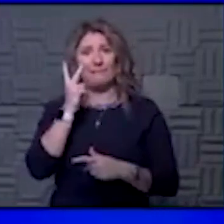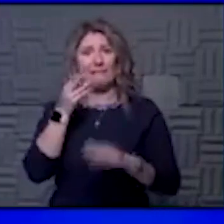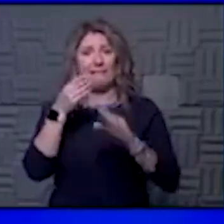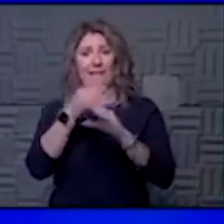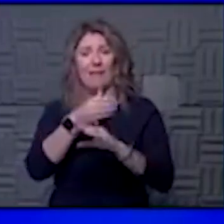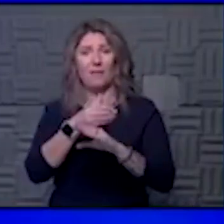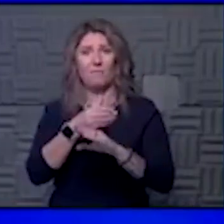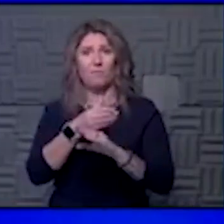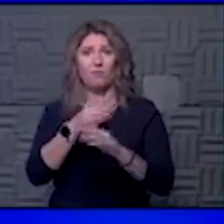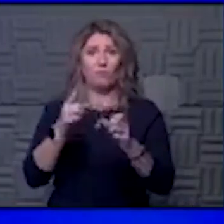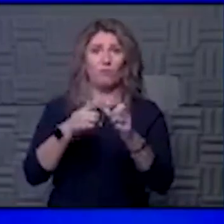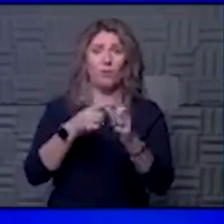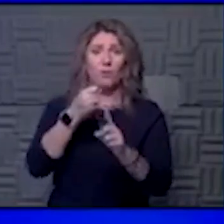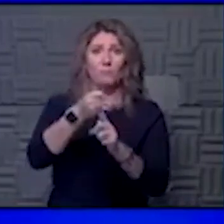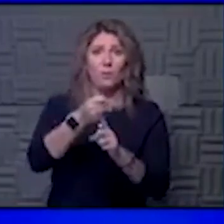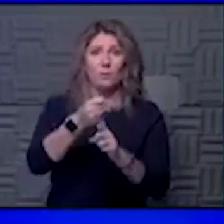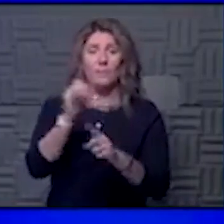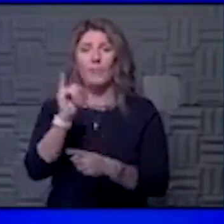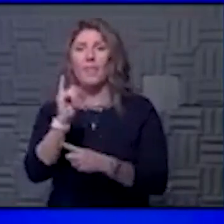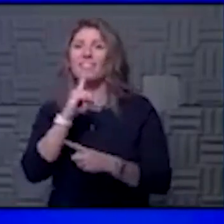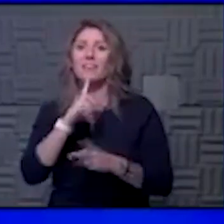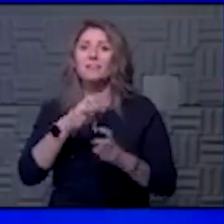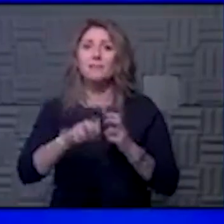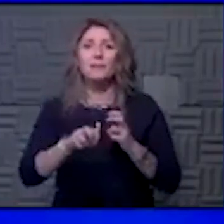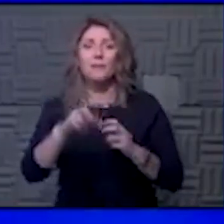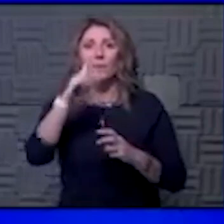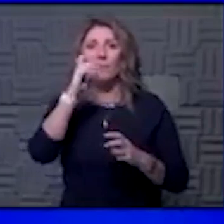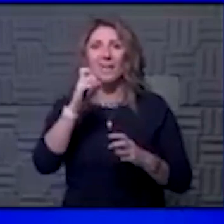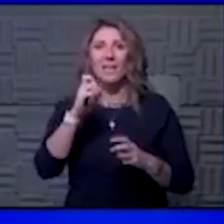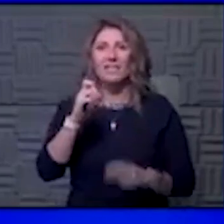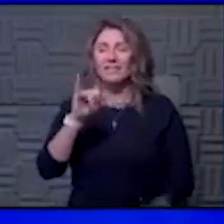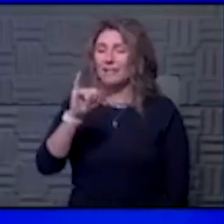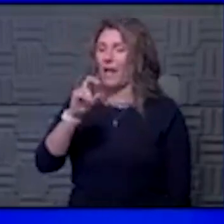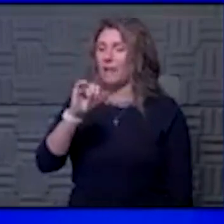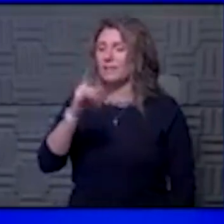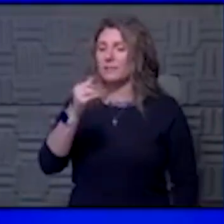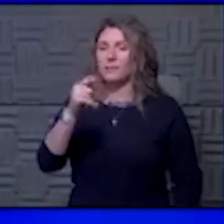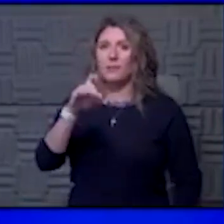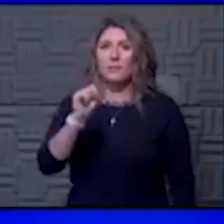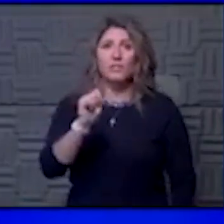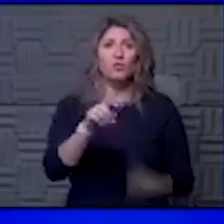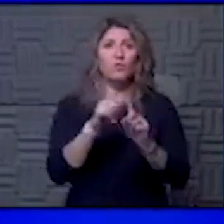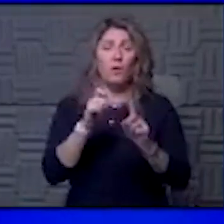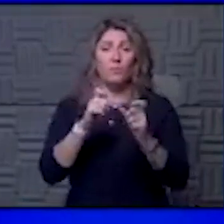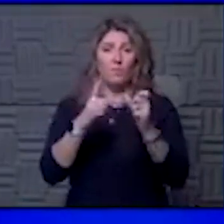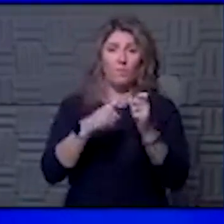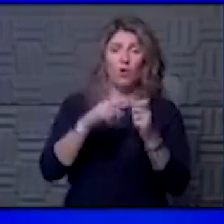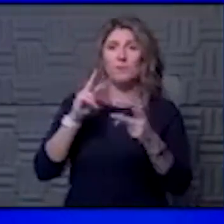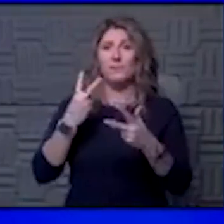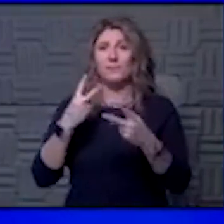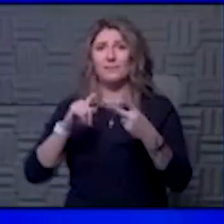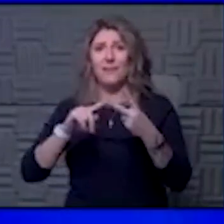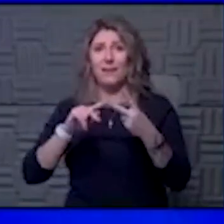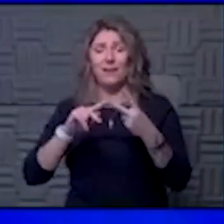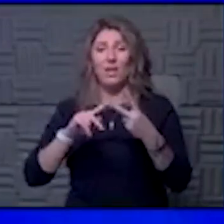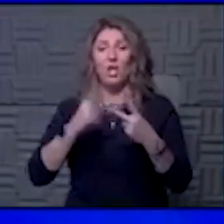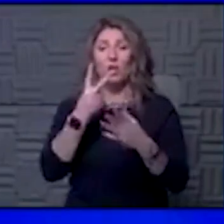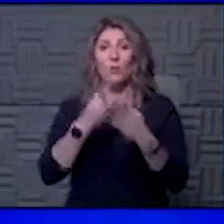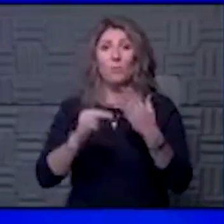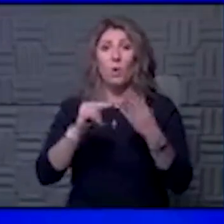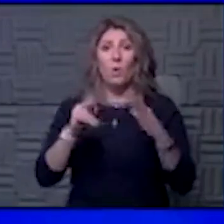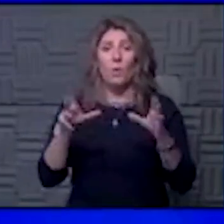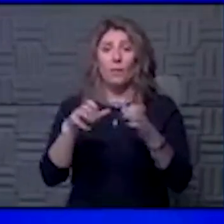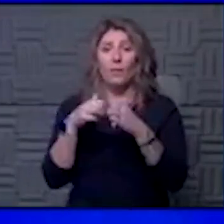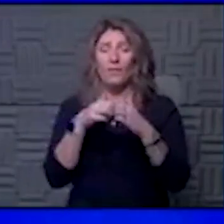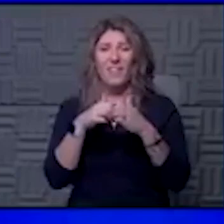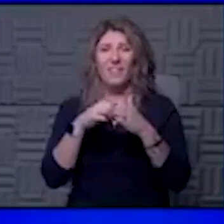an initial infection. And this is difficult because the isolates from the first infection and the second infection were both collected and their genomes